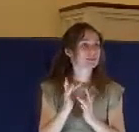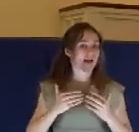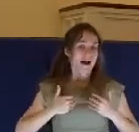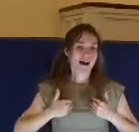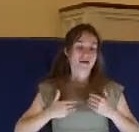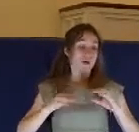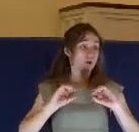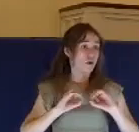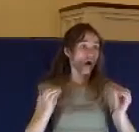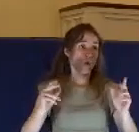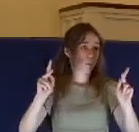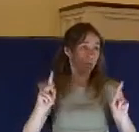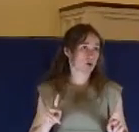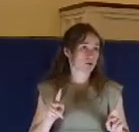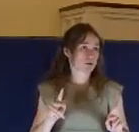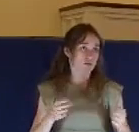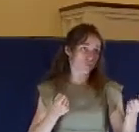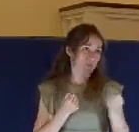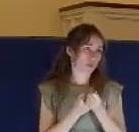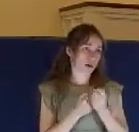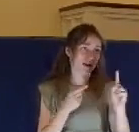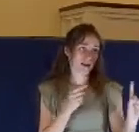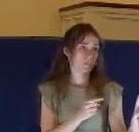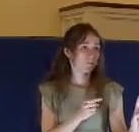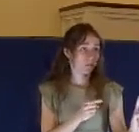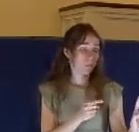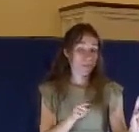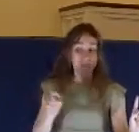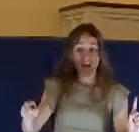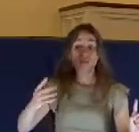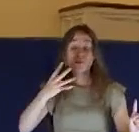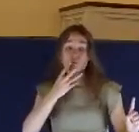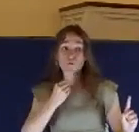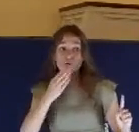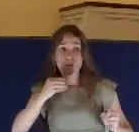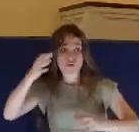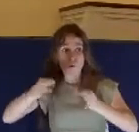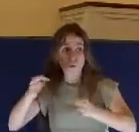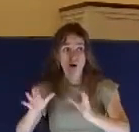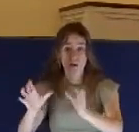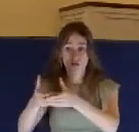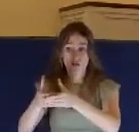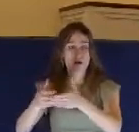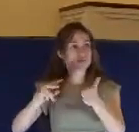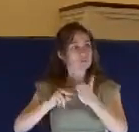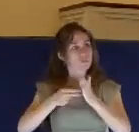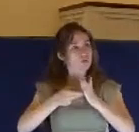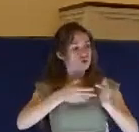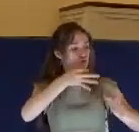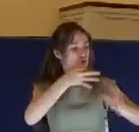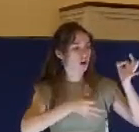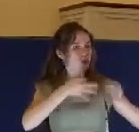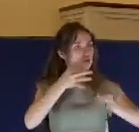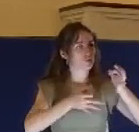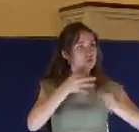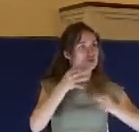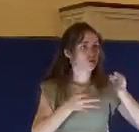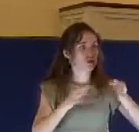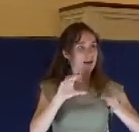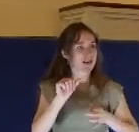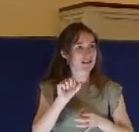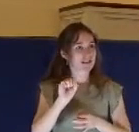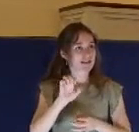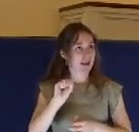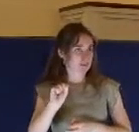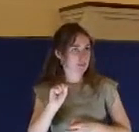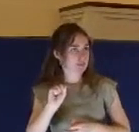one. And the Sanhedrin, they were to judge cases. They were not to prosecute cases. But here